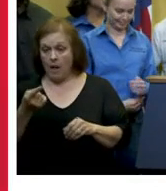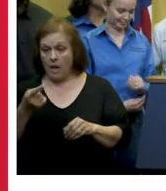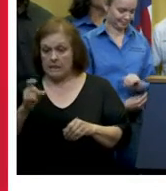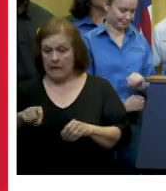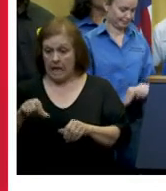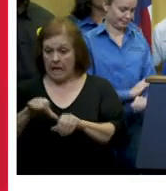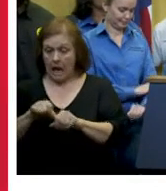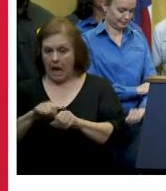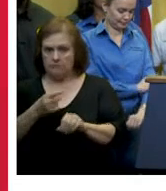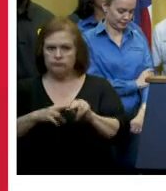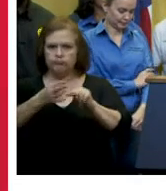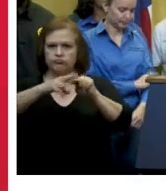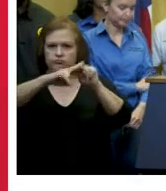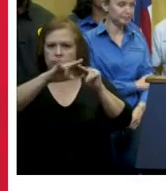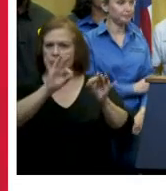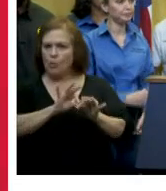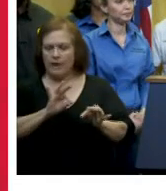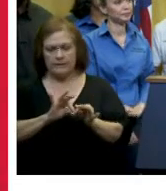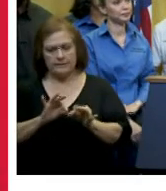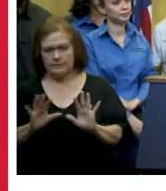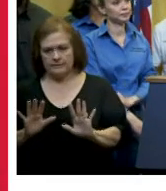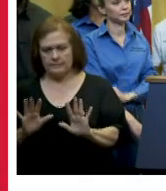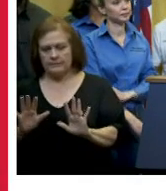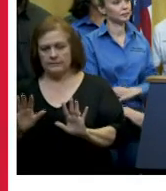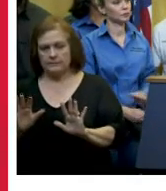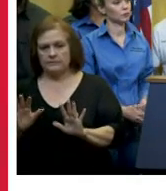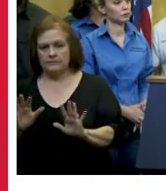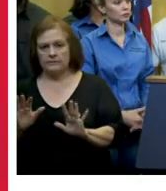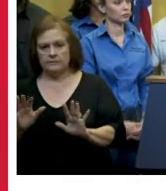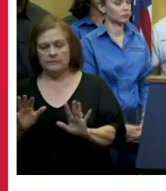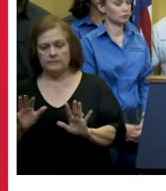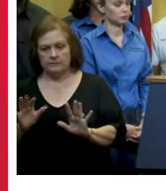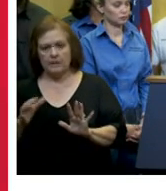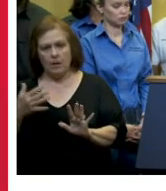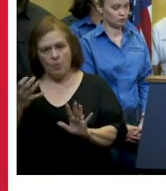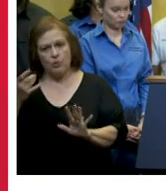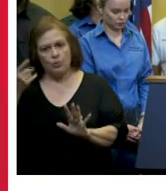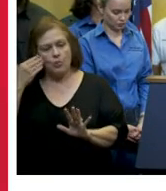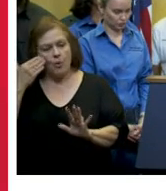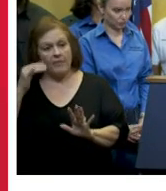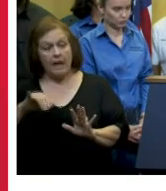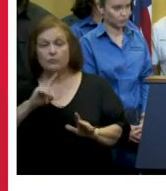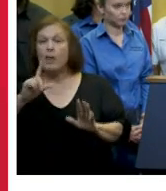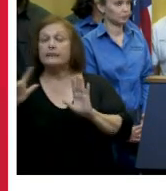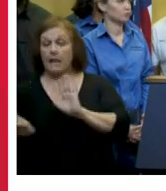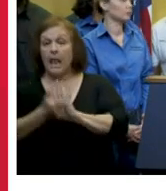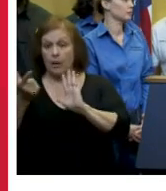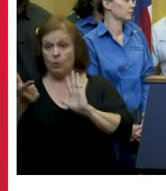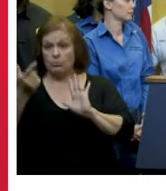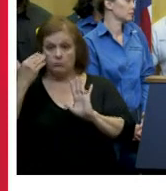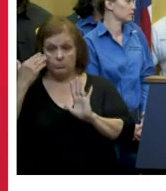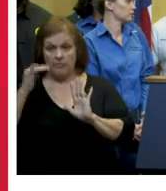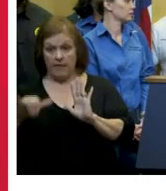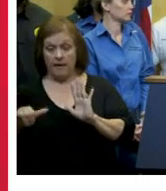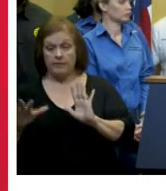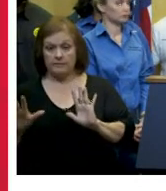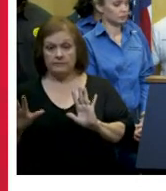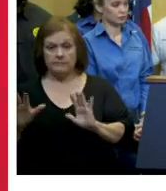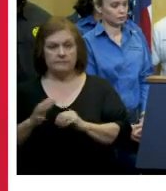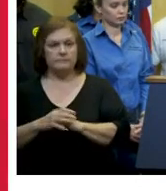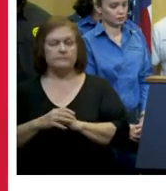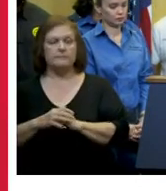is in effect and so uh just just want y'all to know it's illegal it's illegal right right